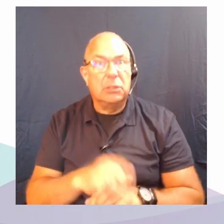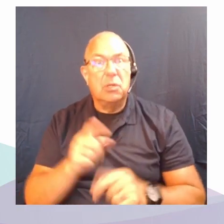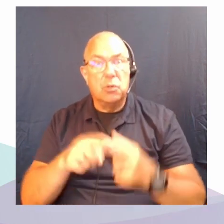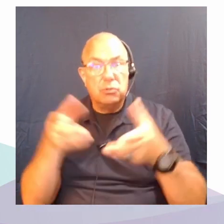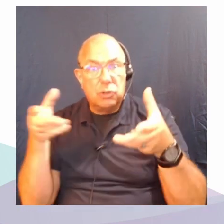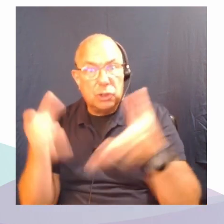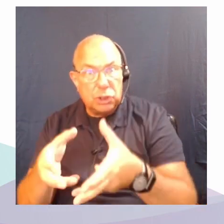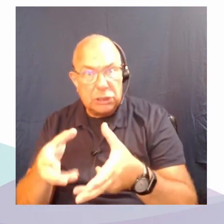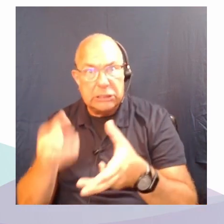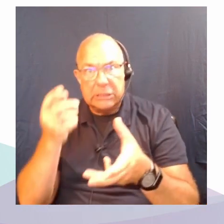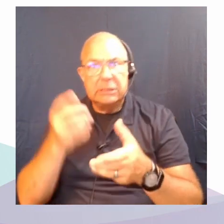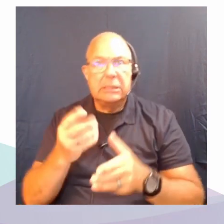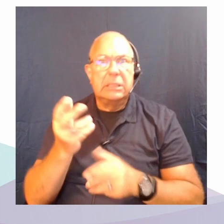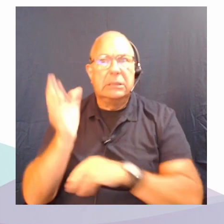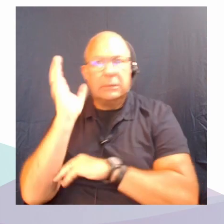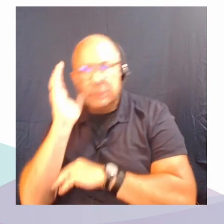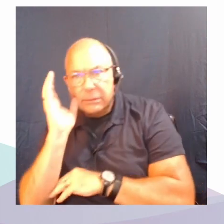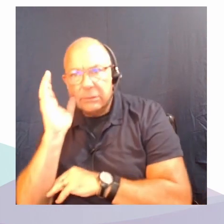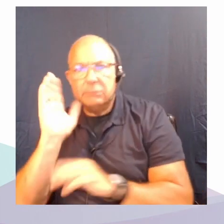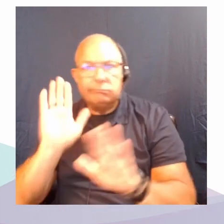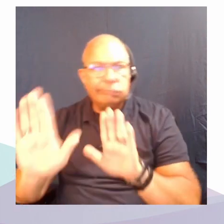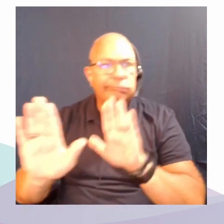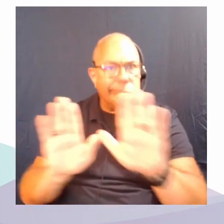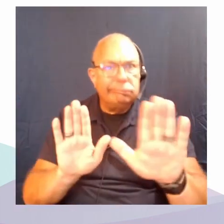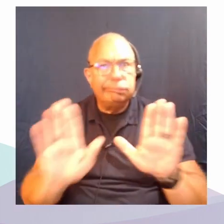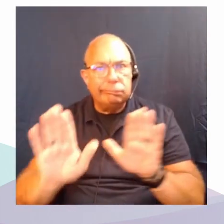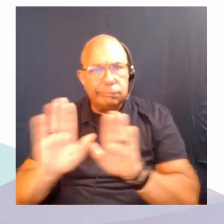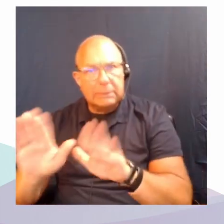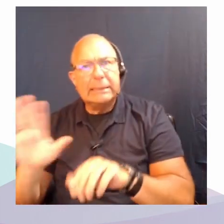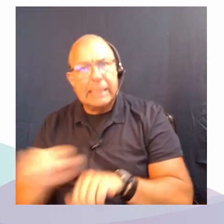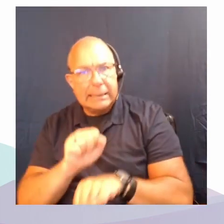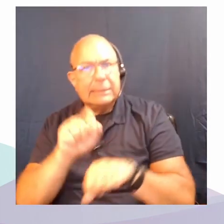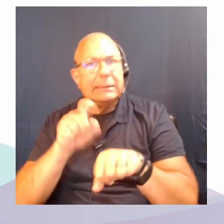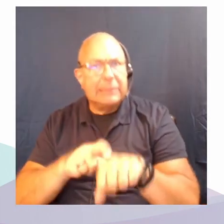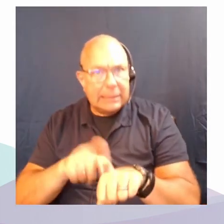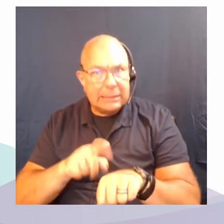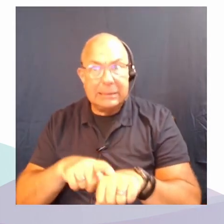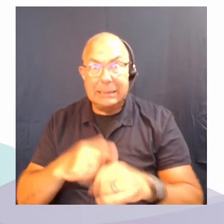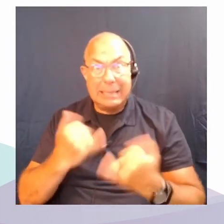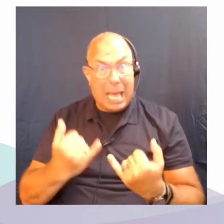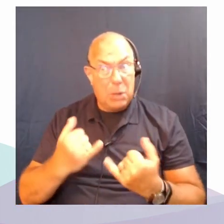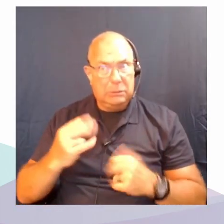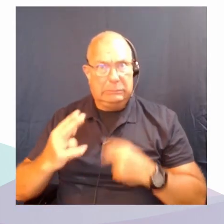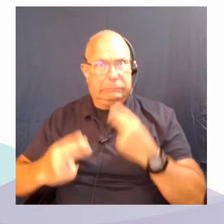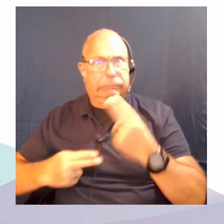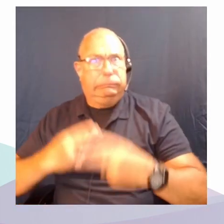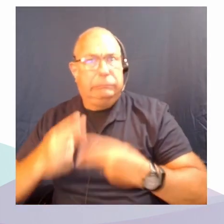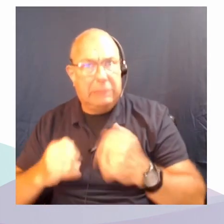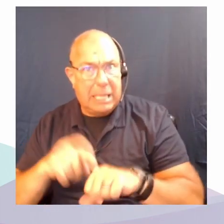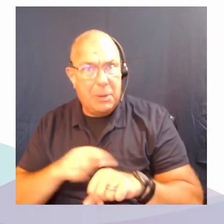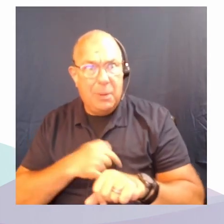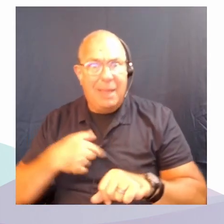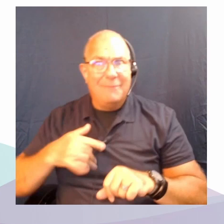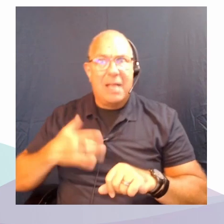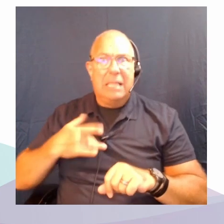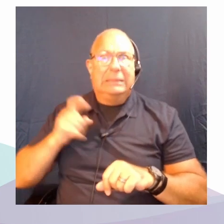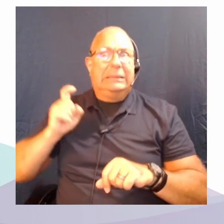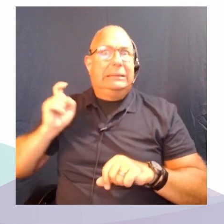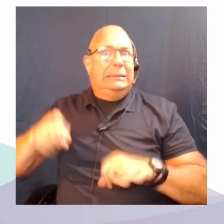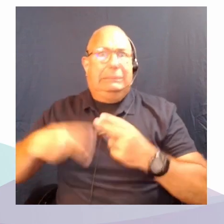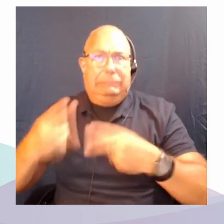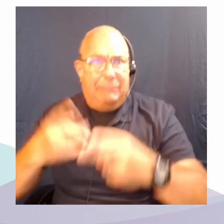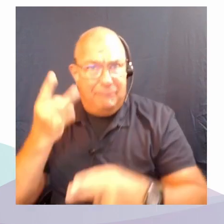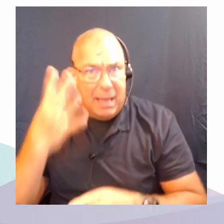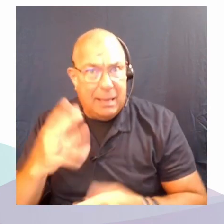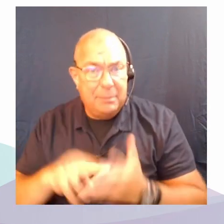well it takes time and we're in a time of urgency we feel like we have to act urgently and yet we have to also act meaningfully